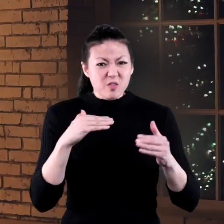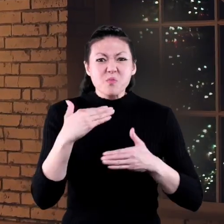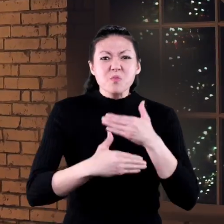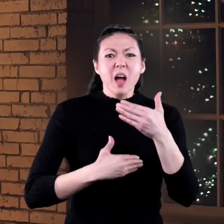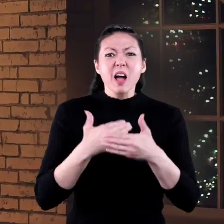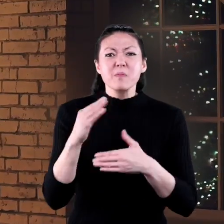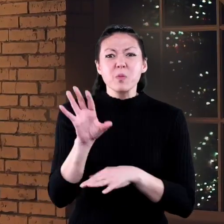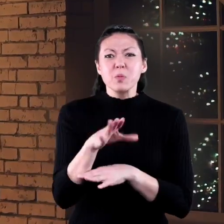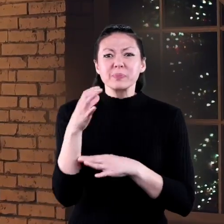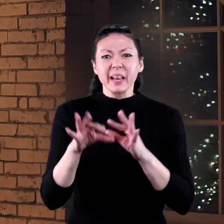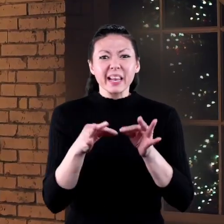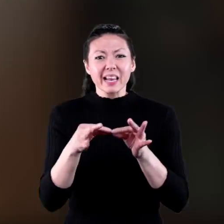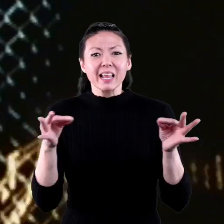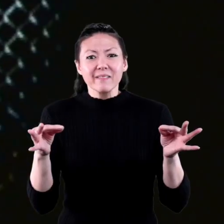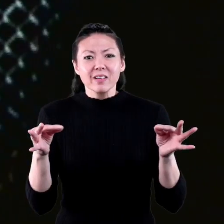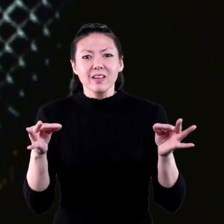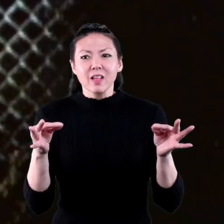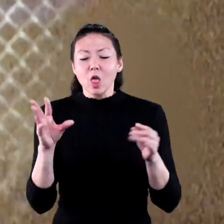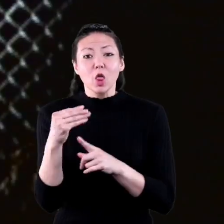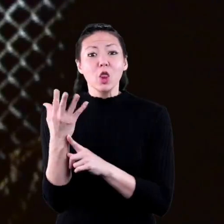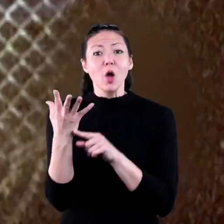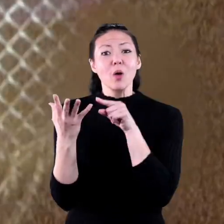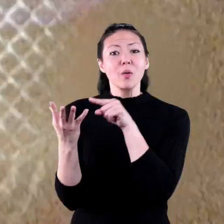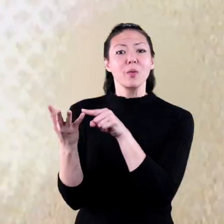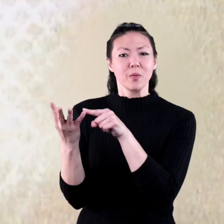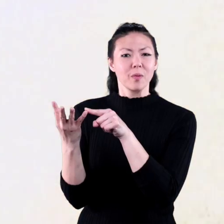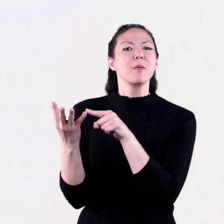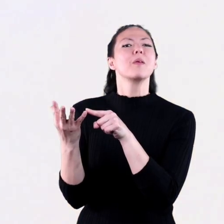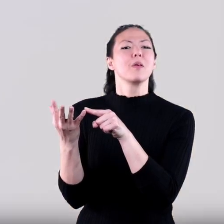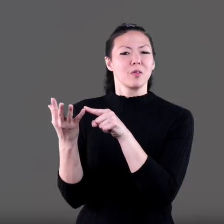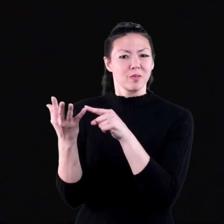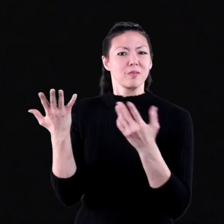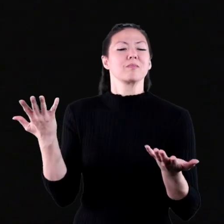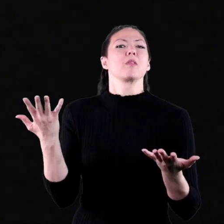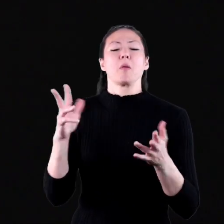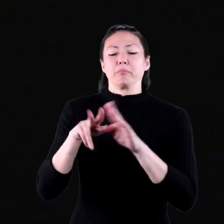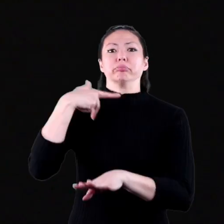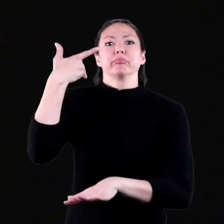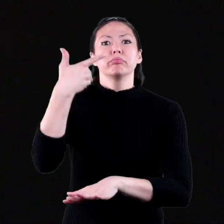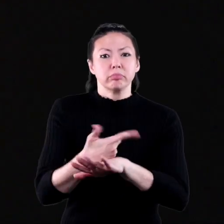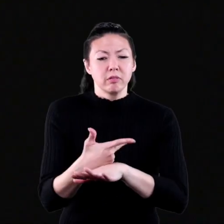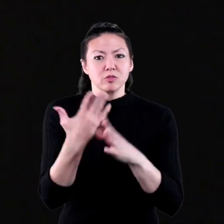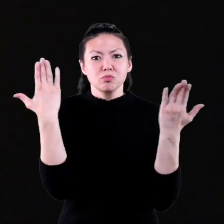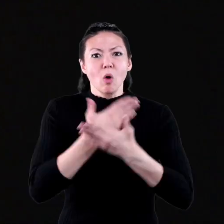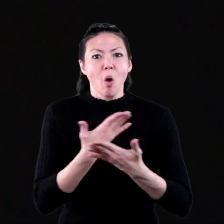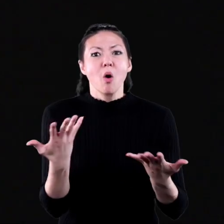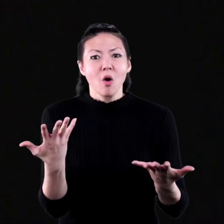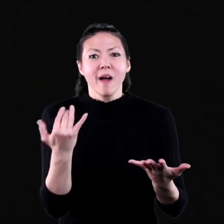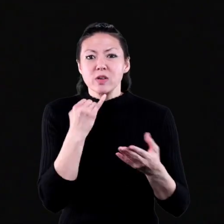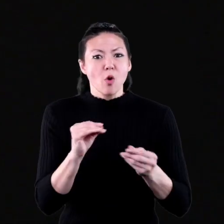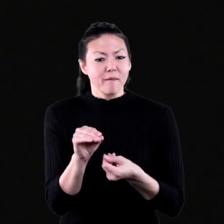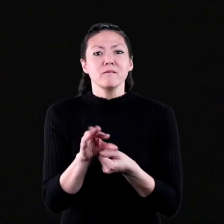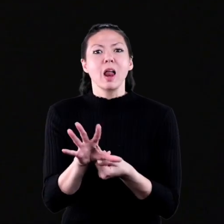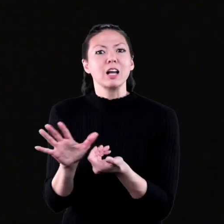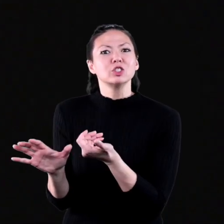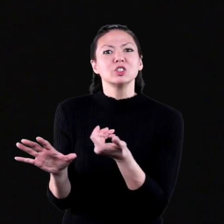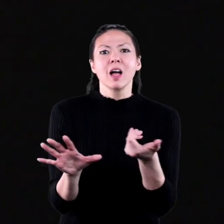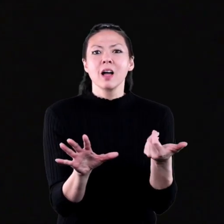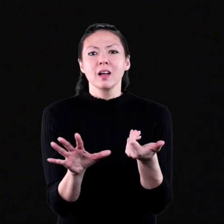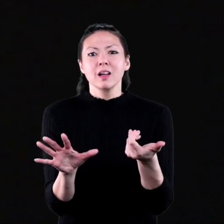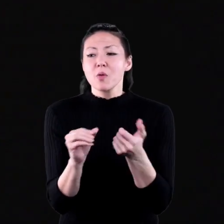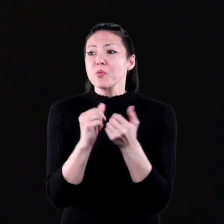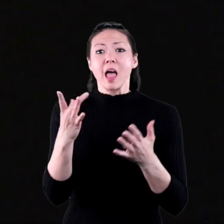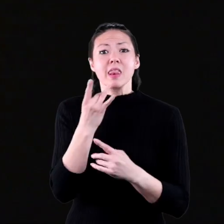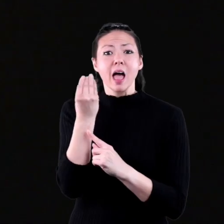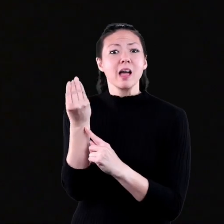tree to make it glow through the night. And you would probably be tripping around in the dark if you didn't have a flashlight. And without the light bulb,